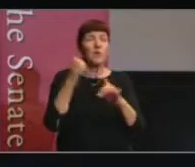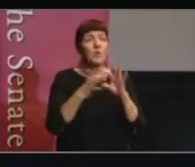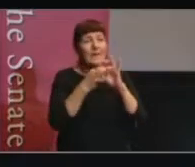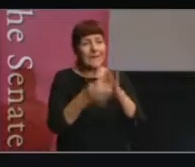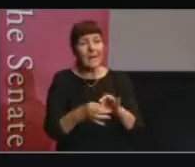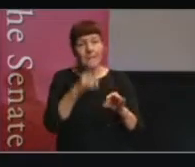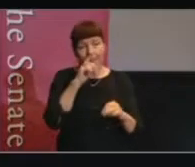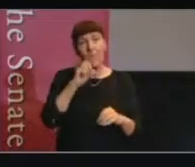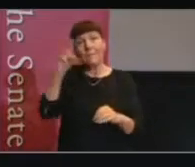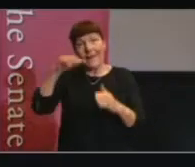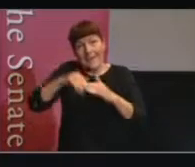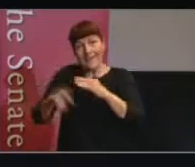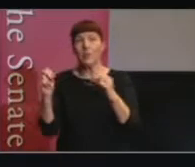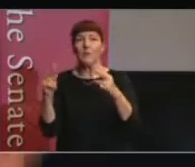parliament.